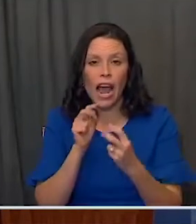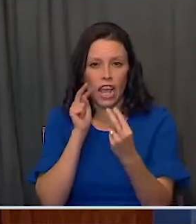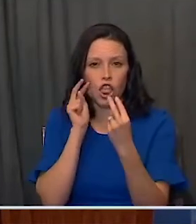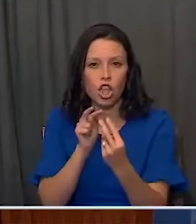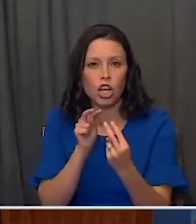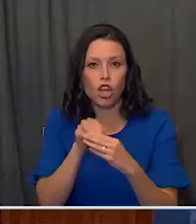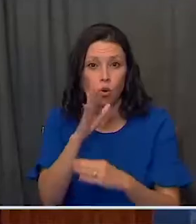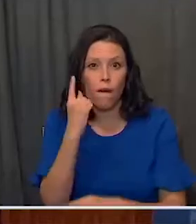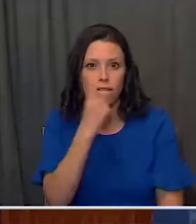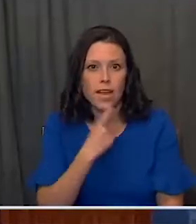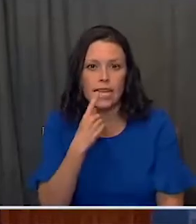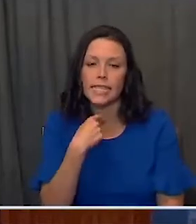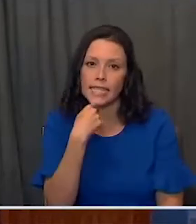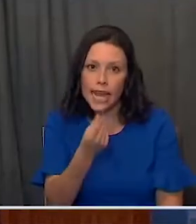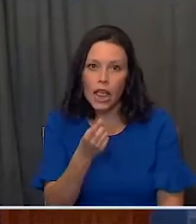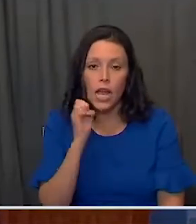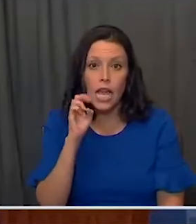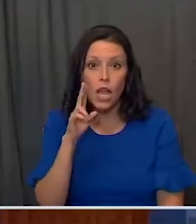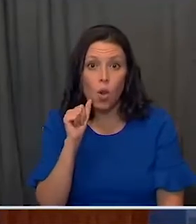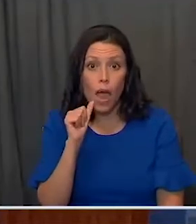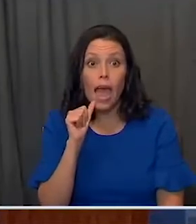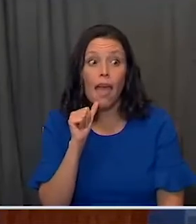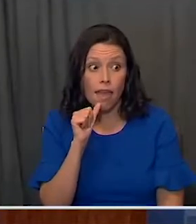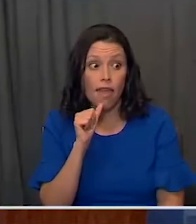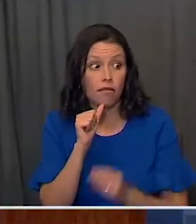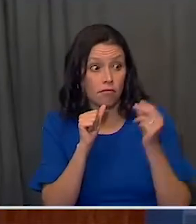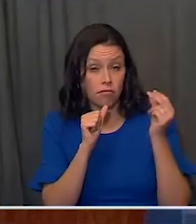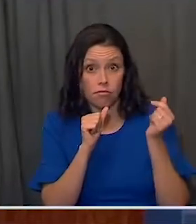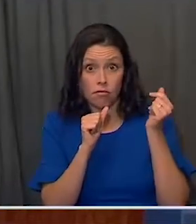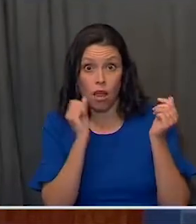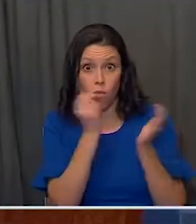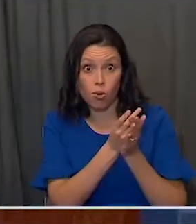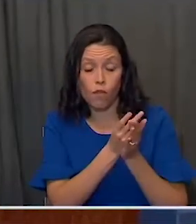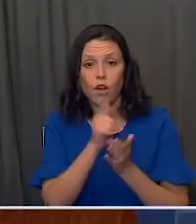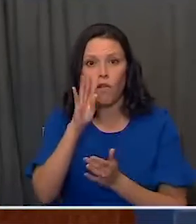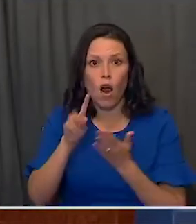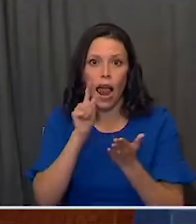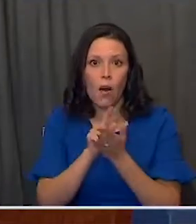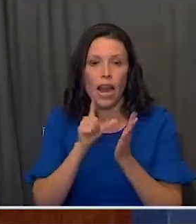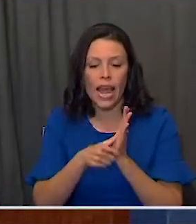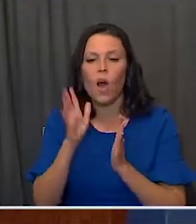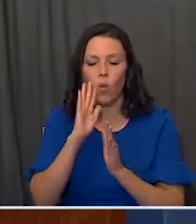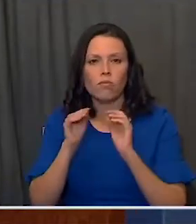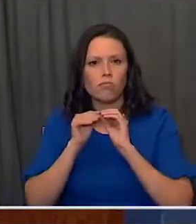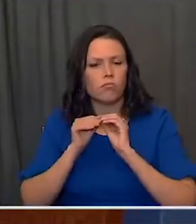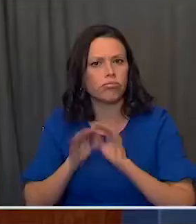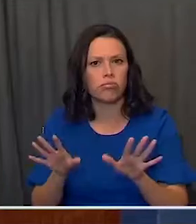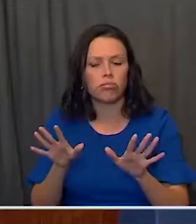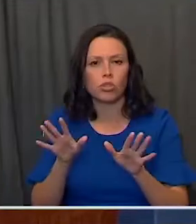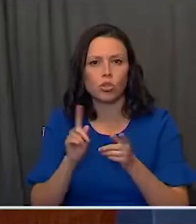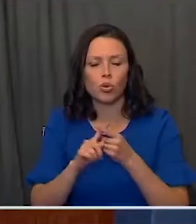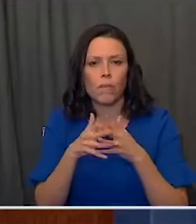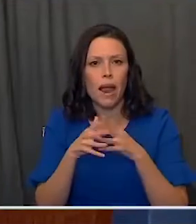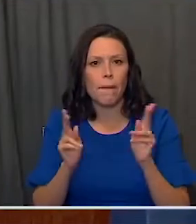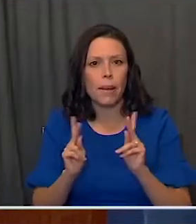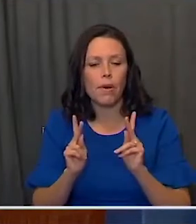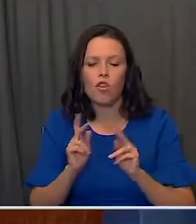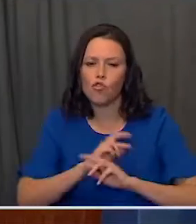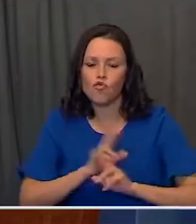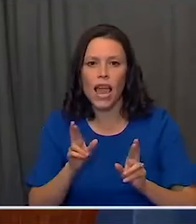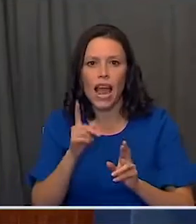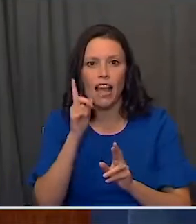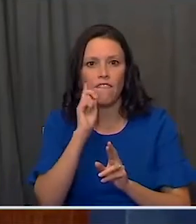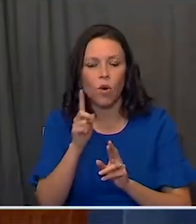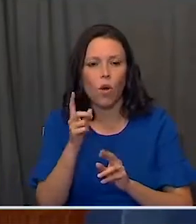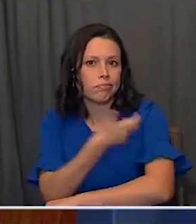the face and say to you, EUA comes, 24 hours later, vaccines will be distributed out to the American people and be ready